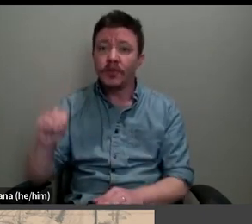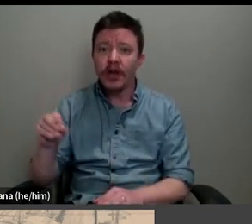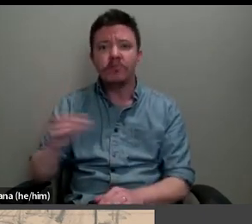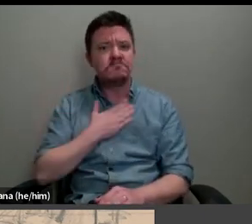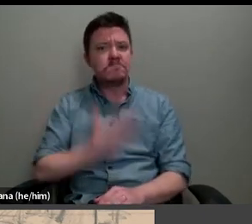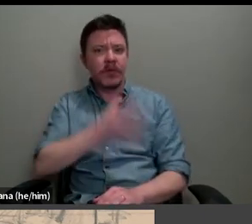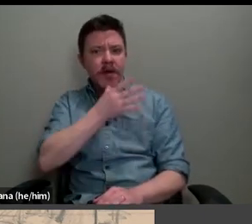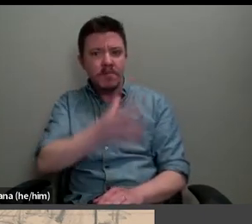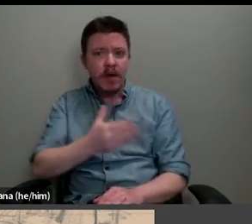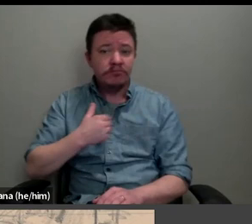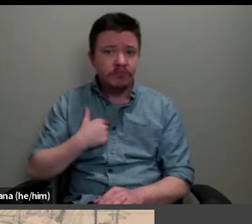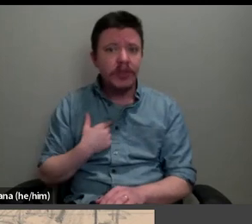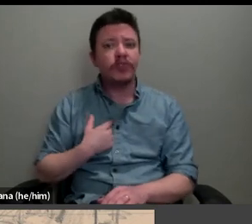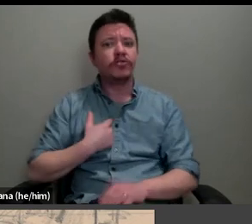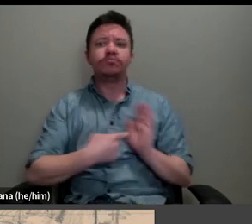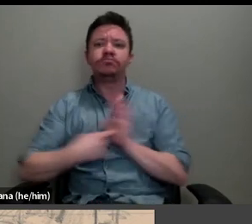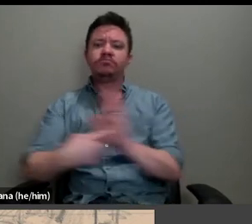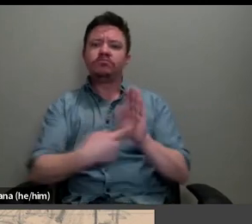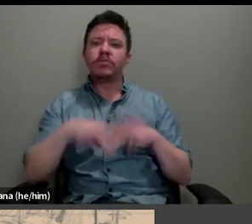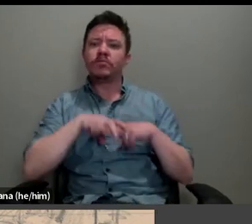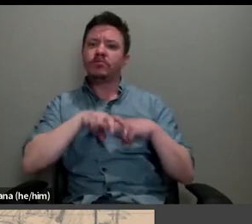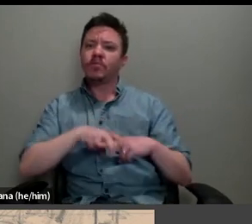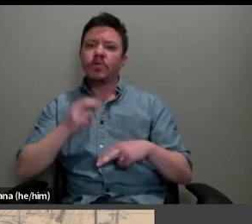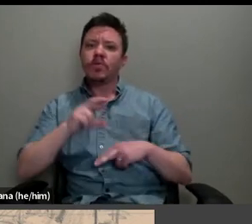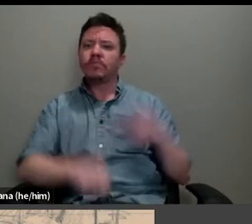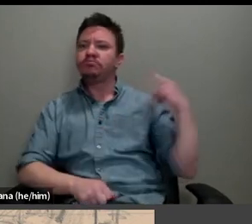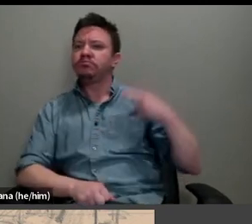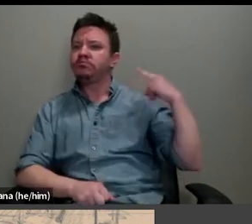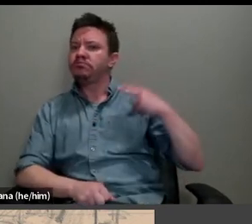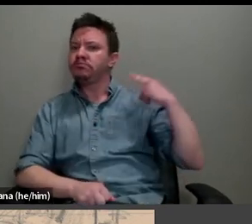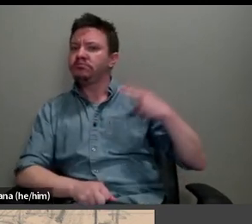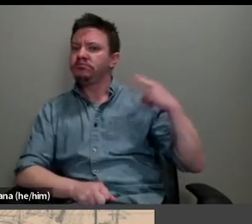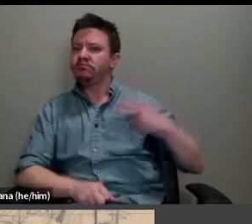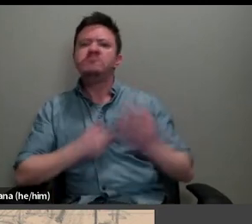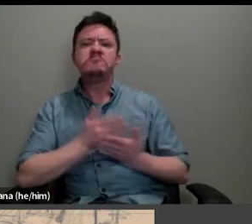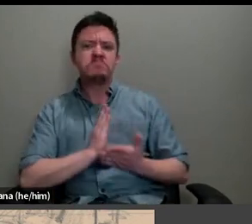and more commonly, to be continuously observed and sketched by her son.